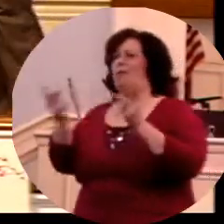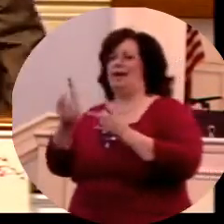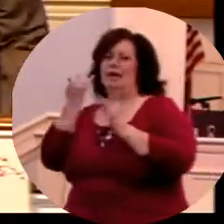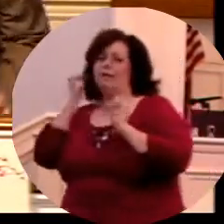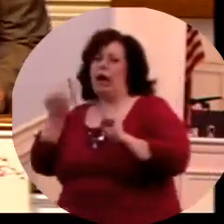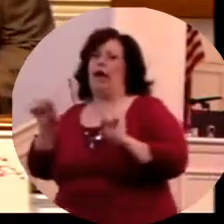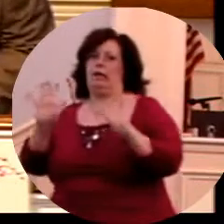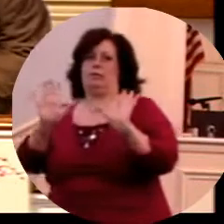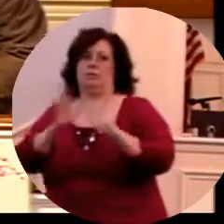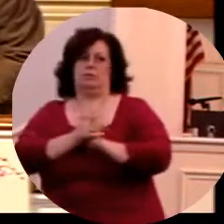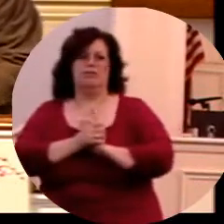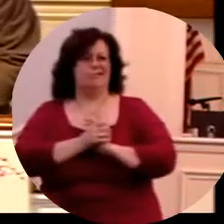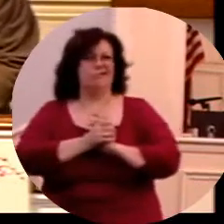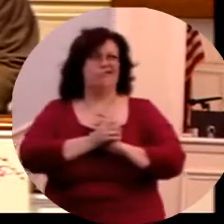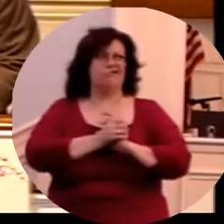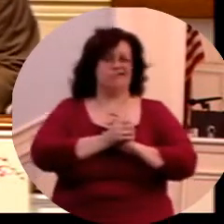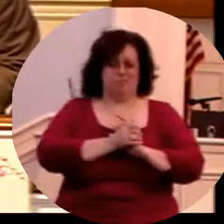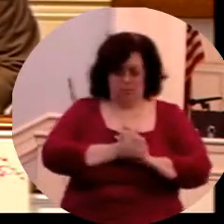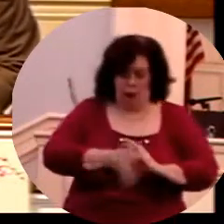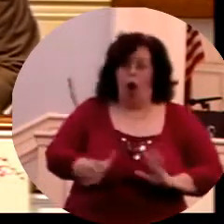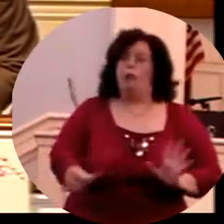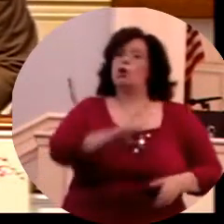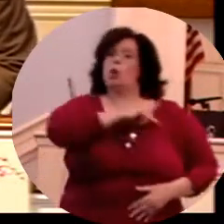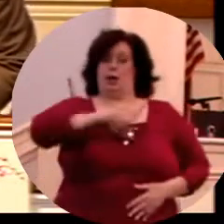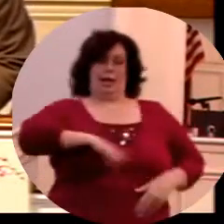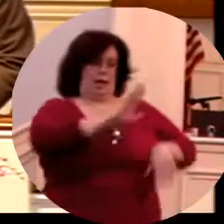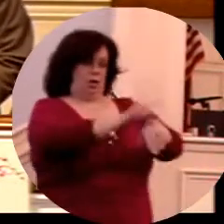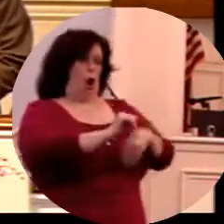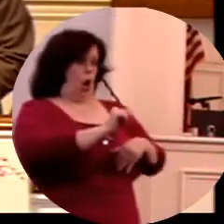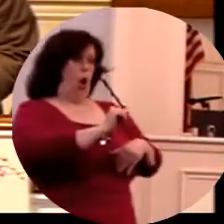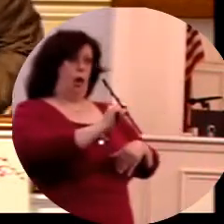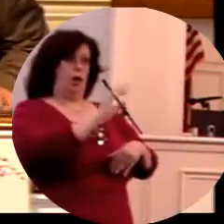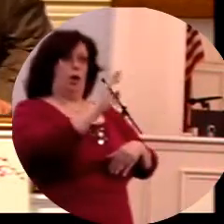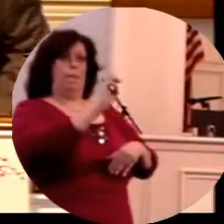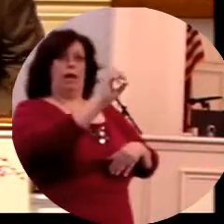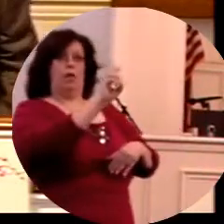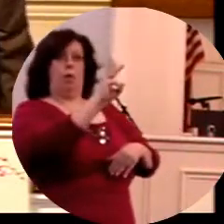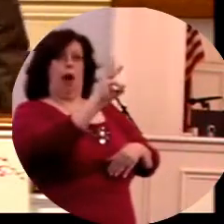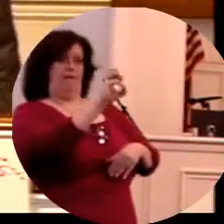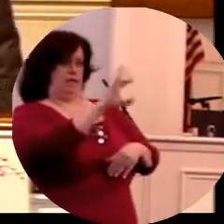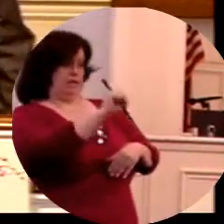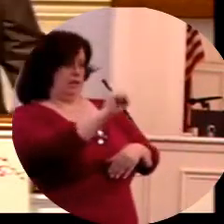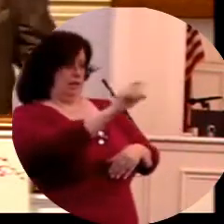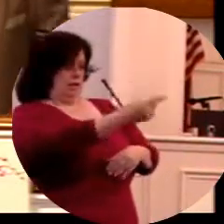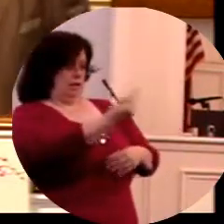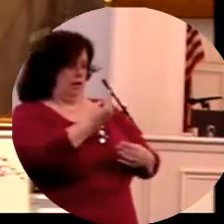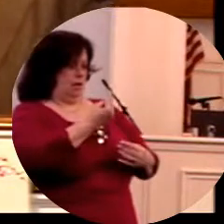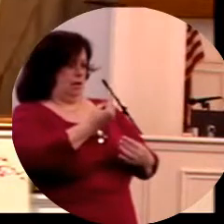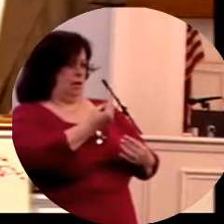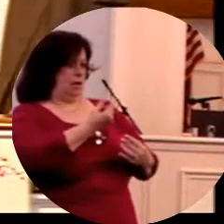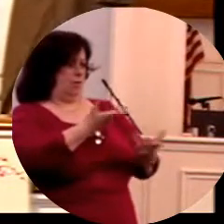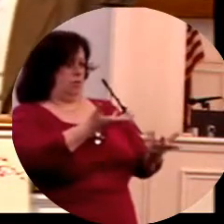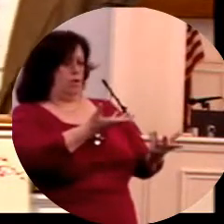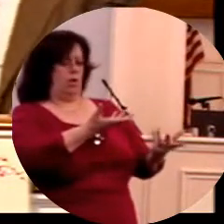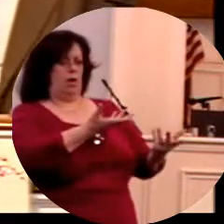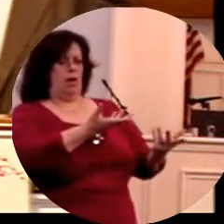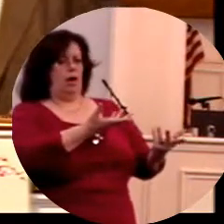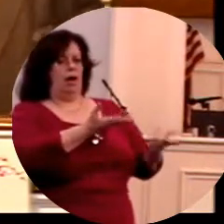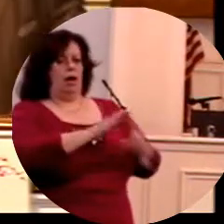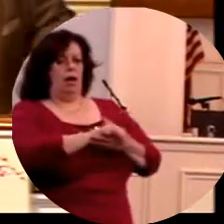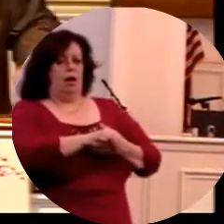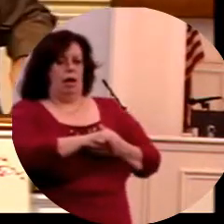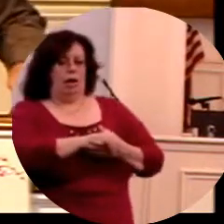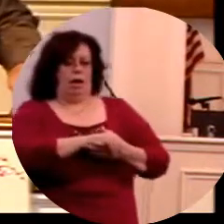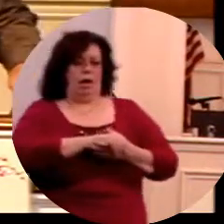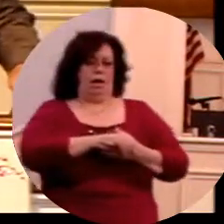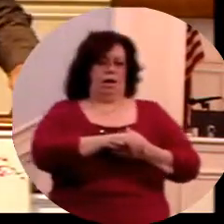saved the men and children alive. And the king of Egypt called for the midwives and said unto them, Why have you done this thing and